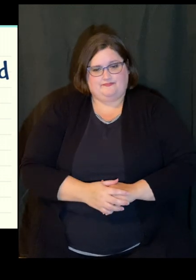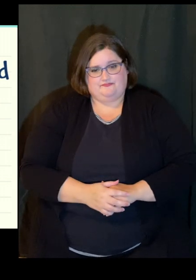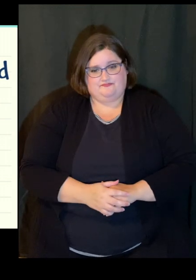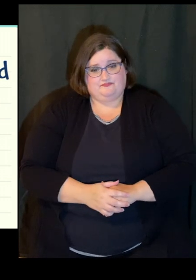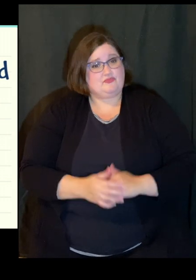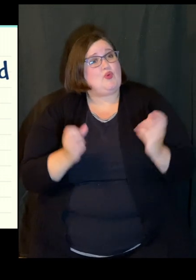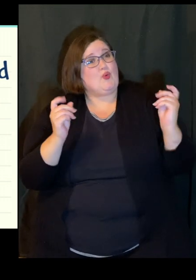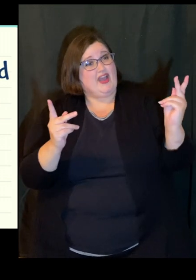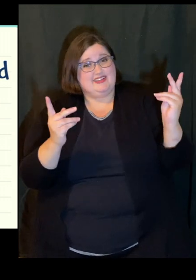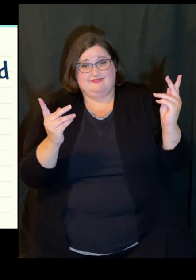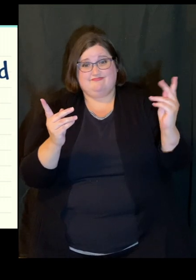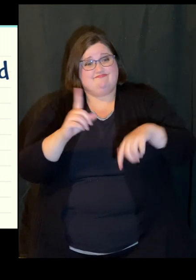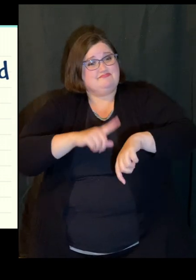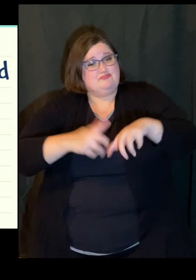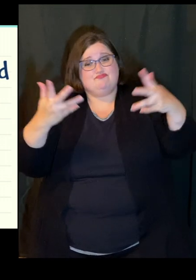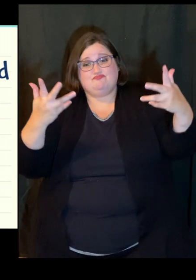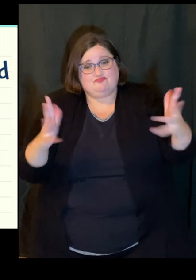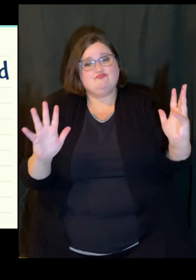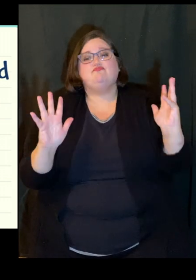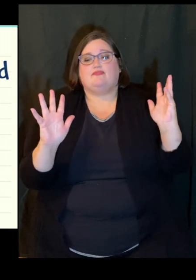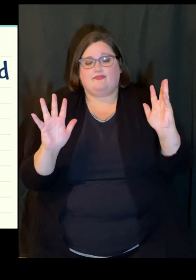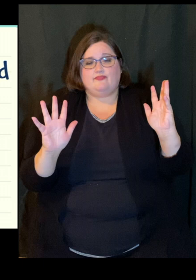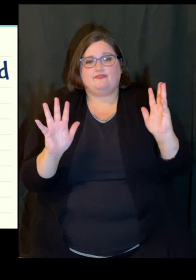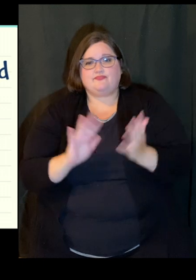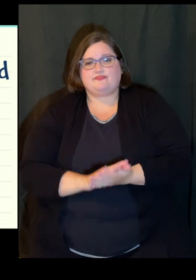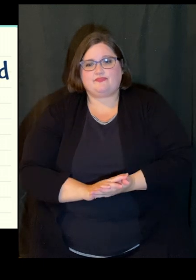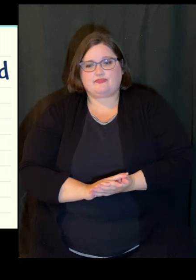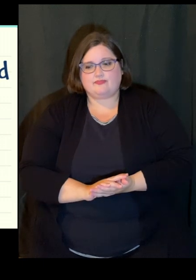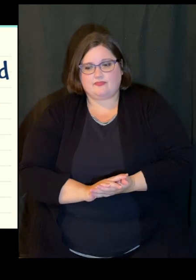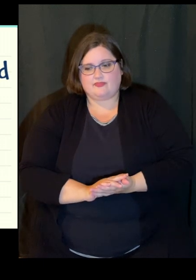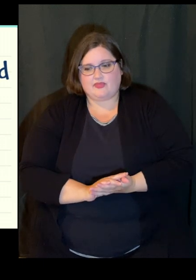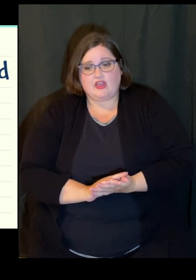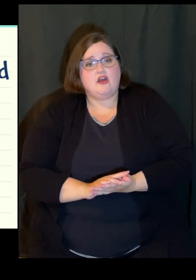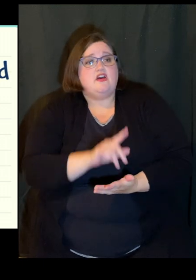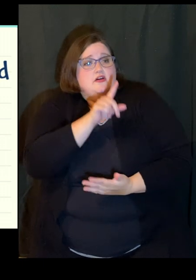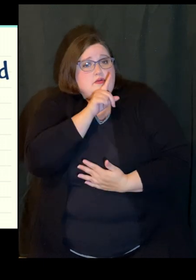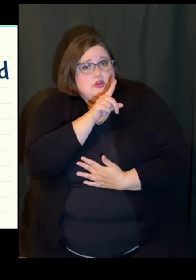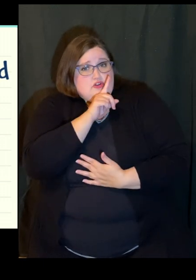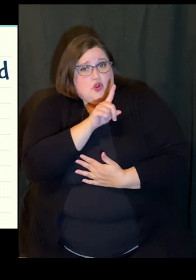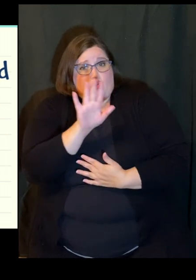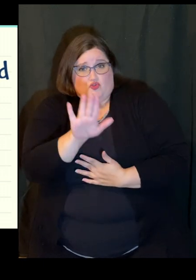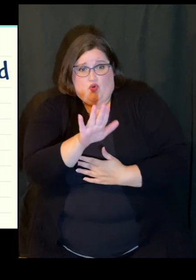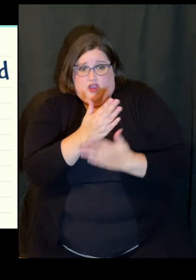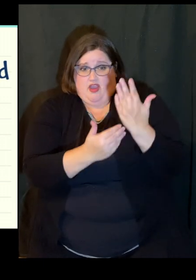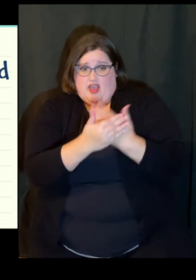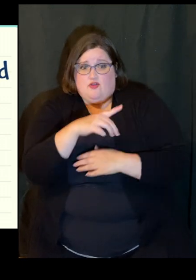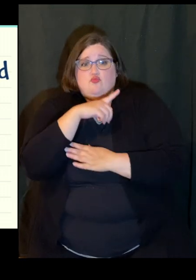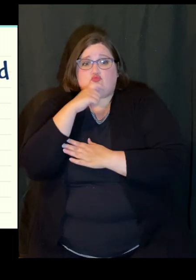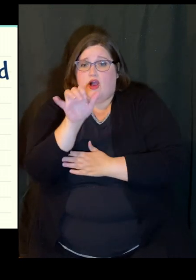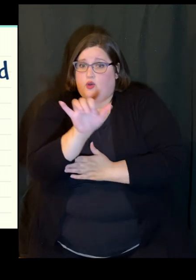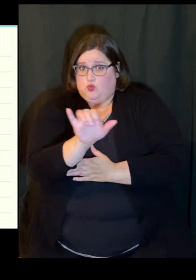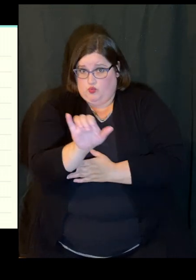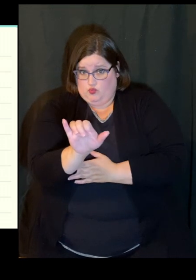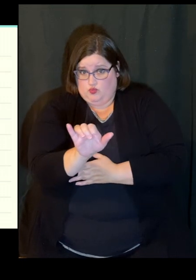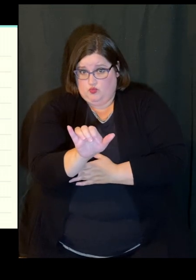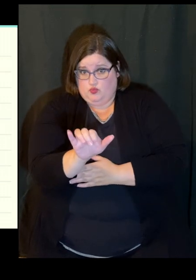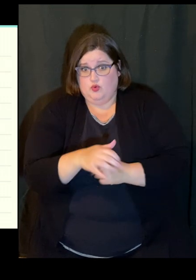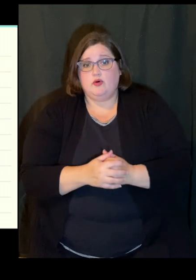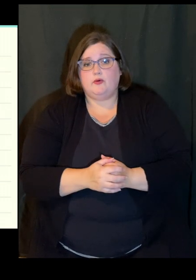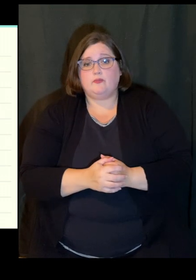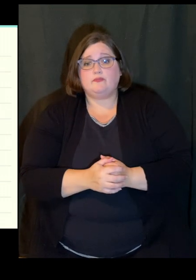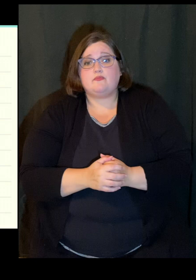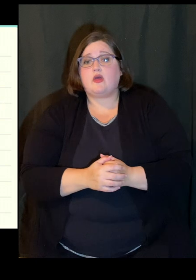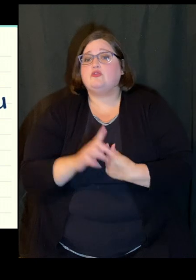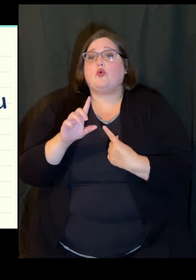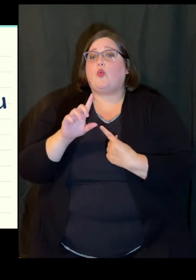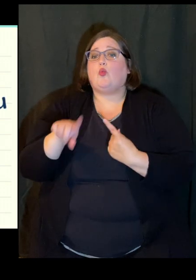Okay, now I'm done. Make sure to dry your hands. When should